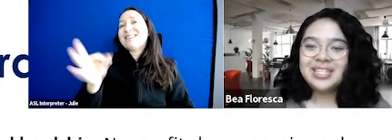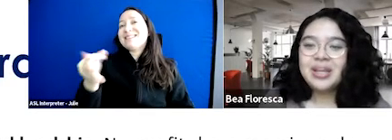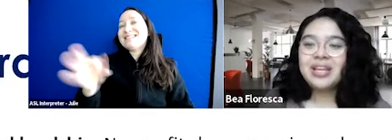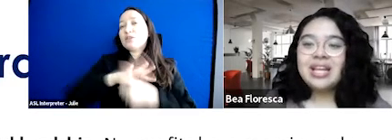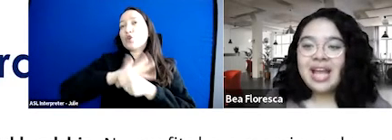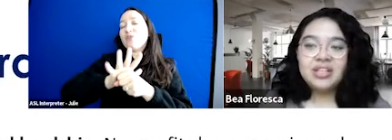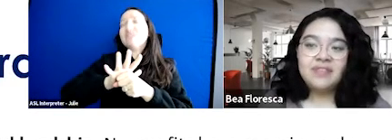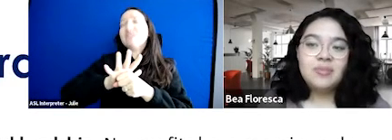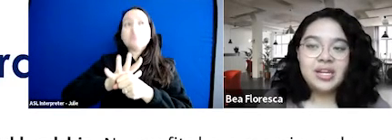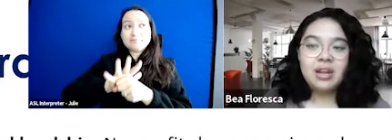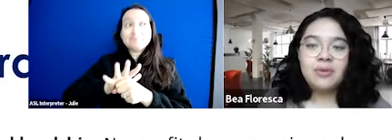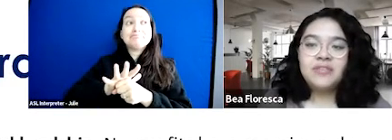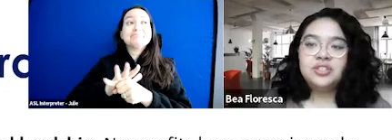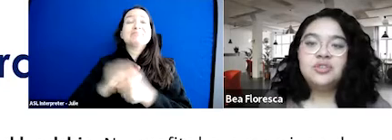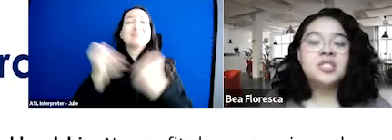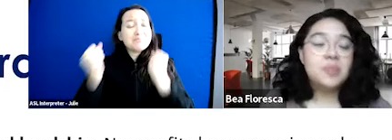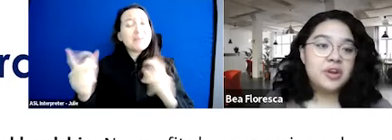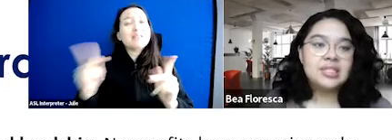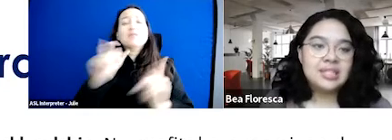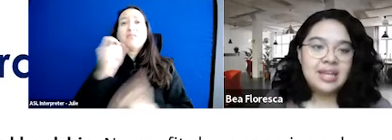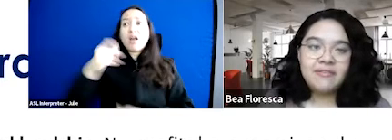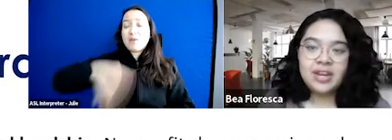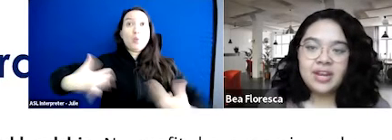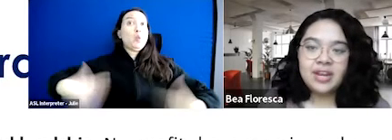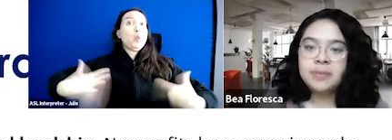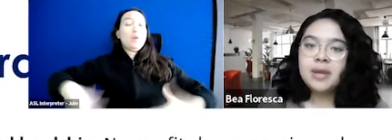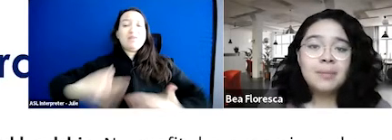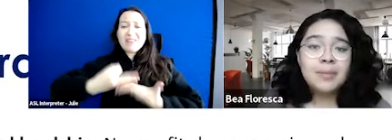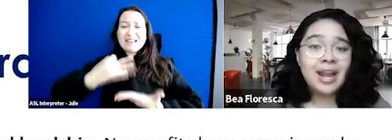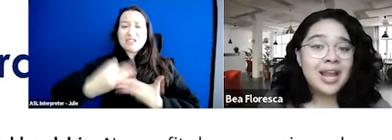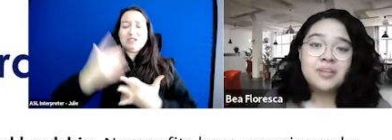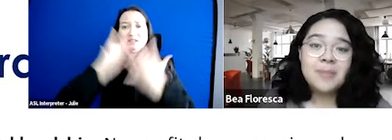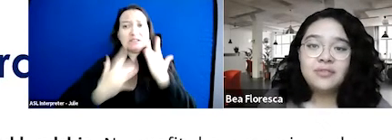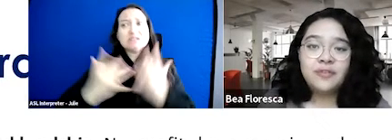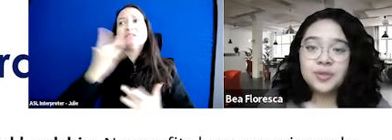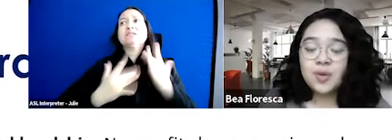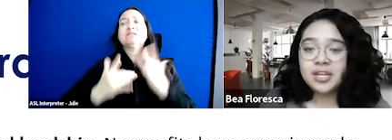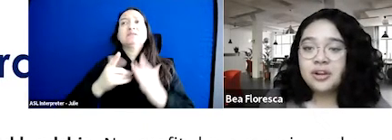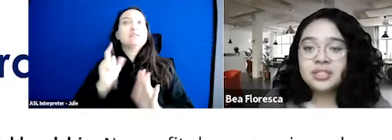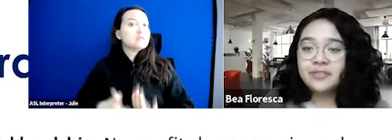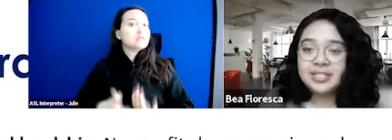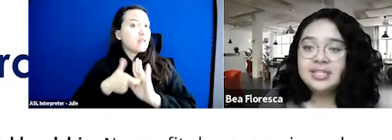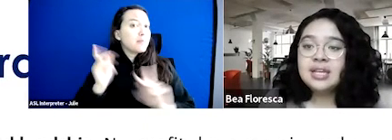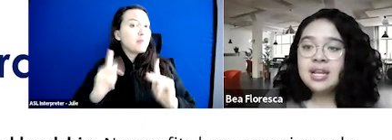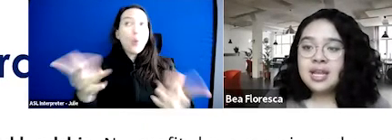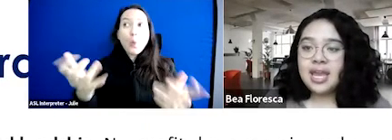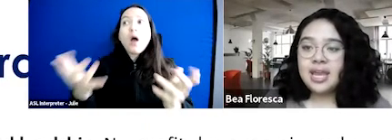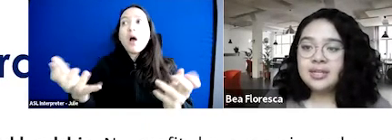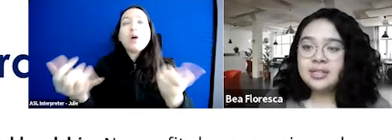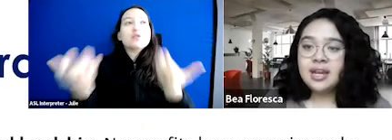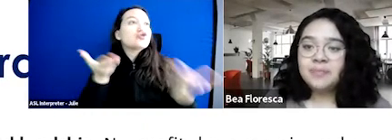-19 pandemic, having left many nonprofits to experience that financial hardship and higher demands of folks wanting your services.